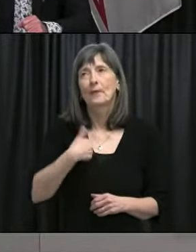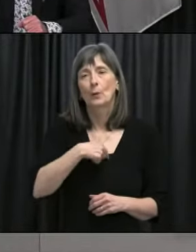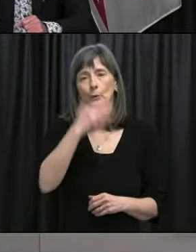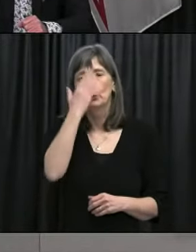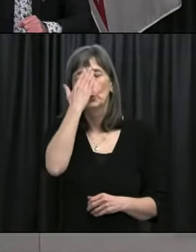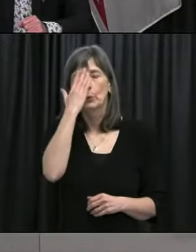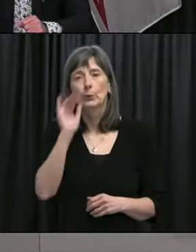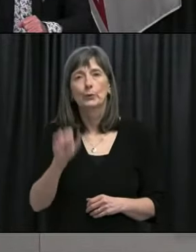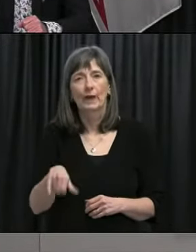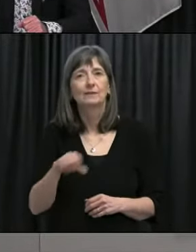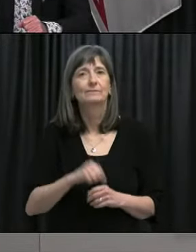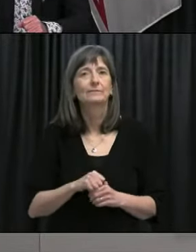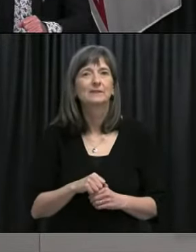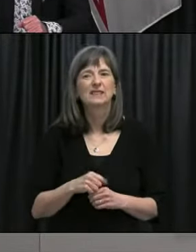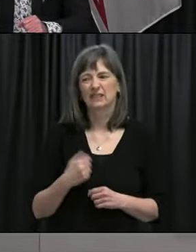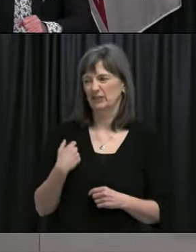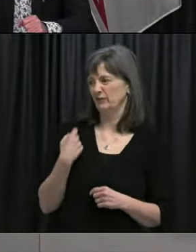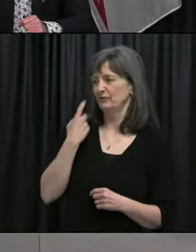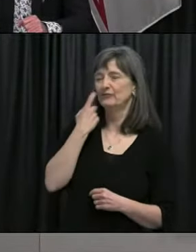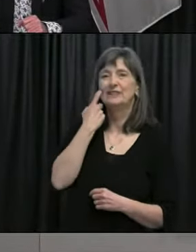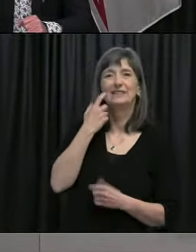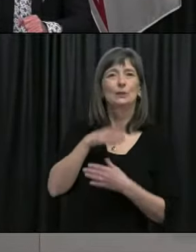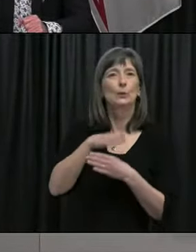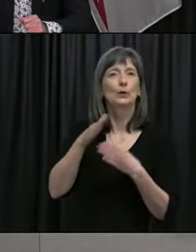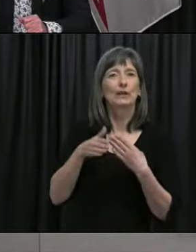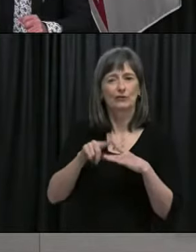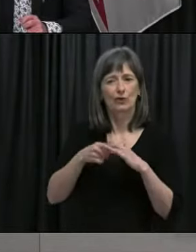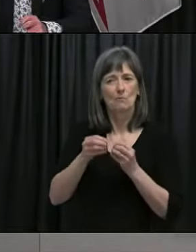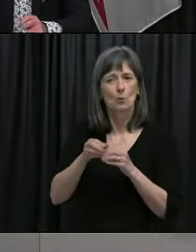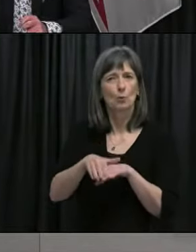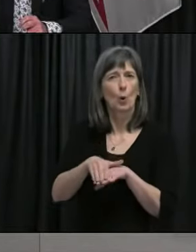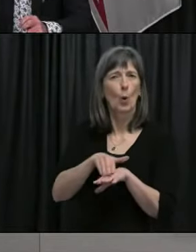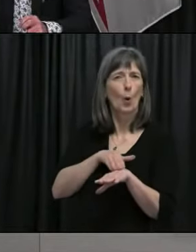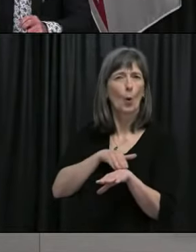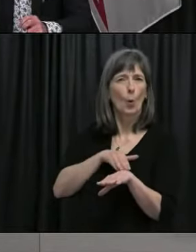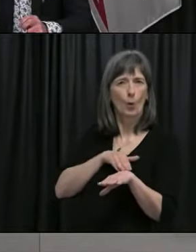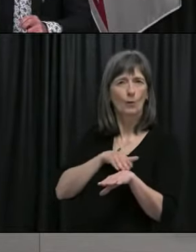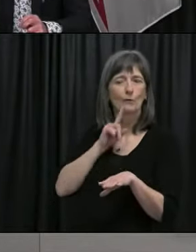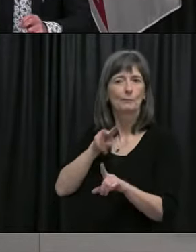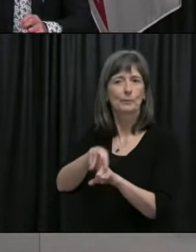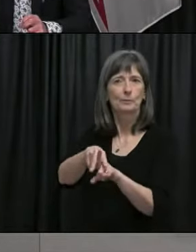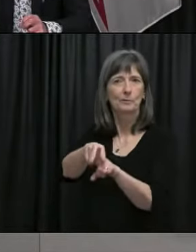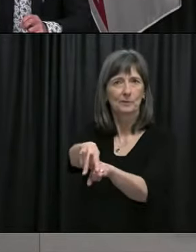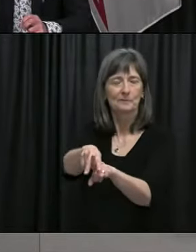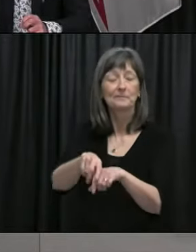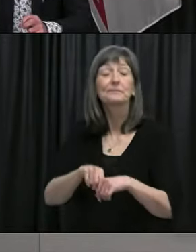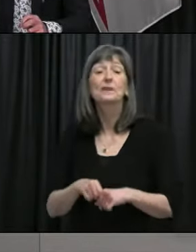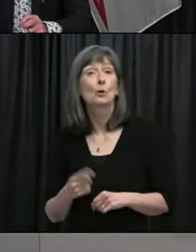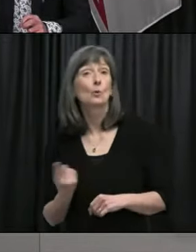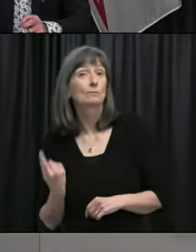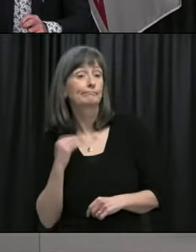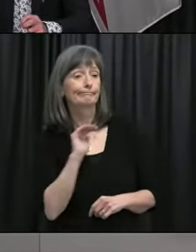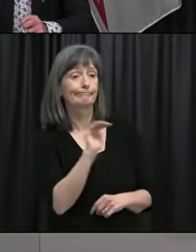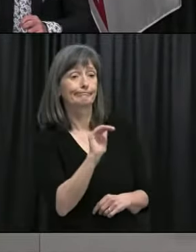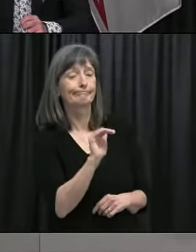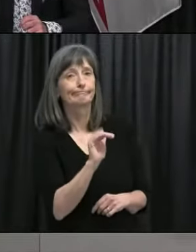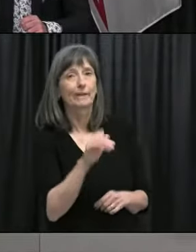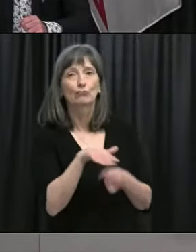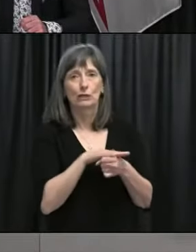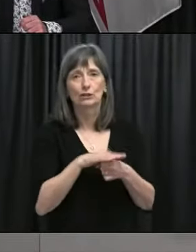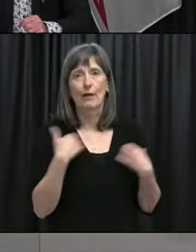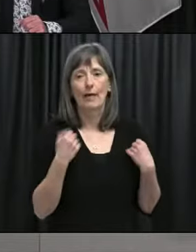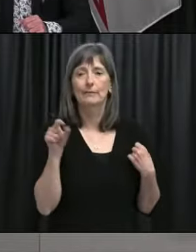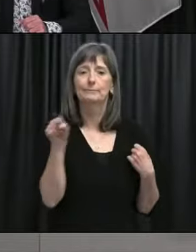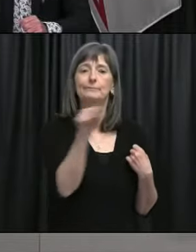issue, uh, seemed to develop over this weekend. Um, so, uh, we have gone back and talked to, uh, the RHEs and, uh,